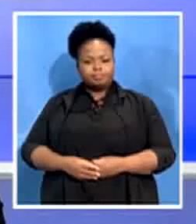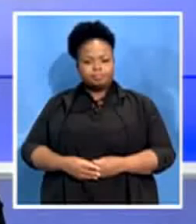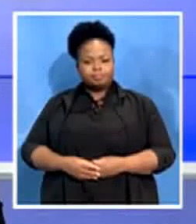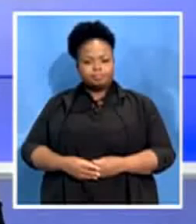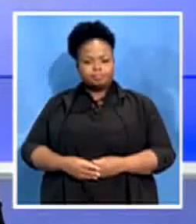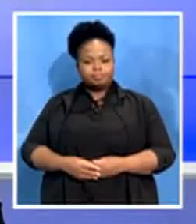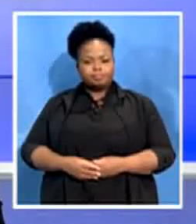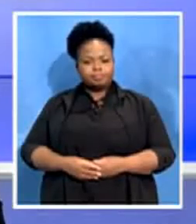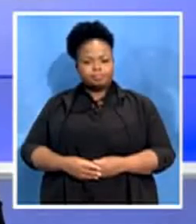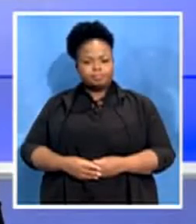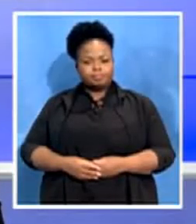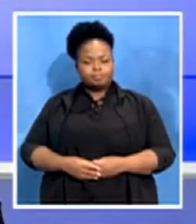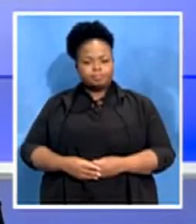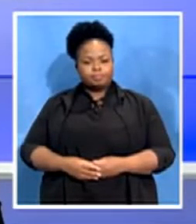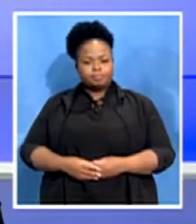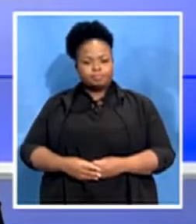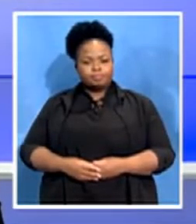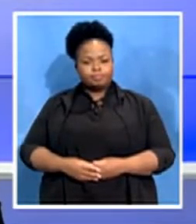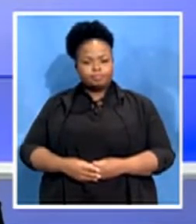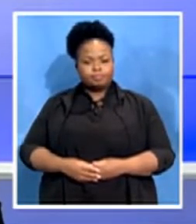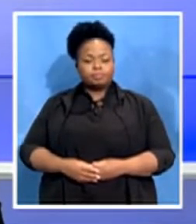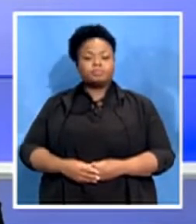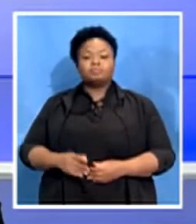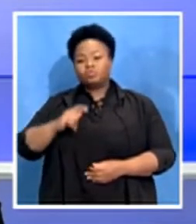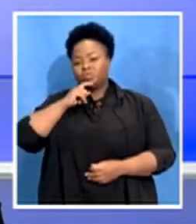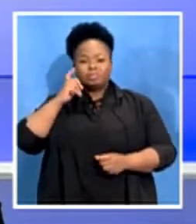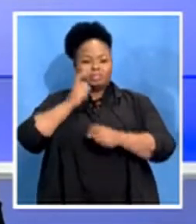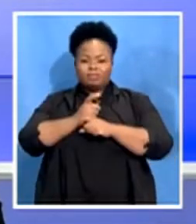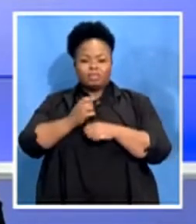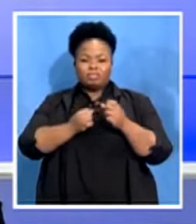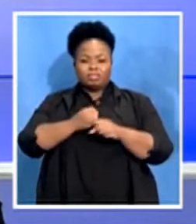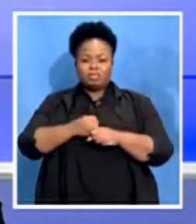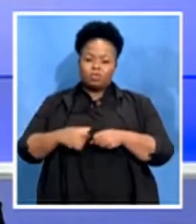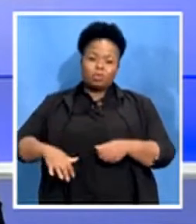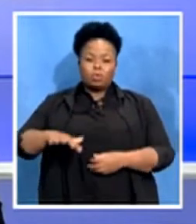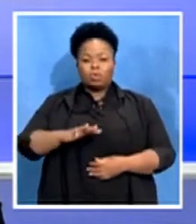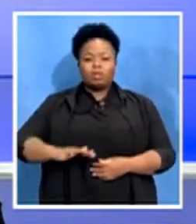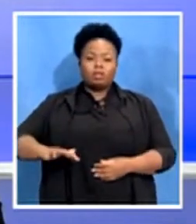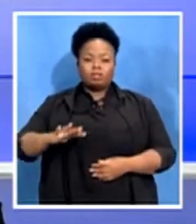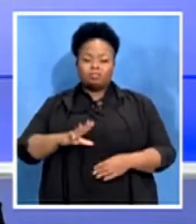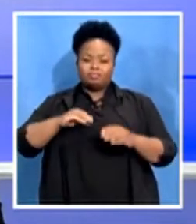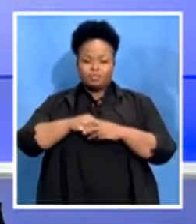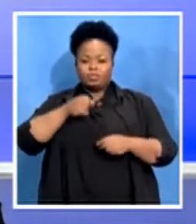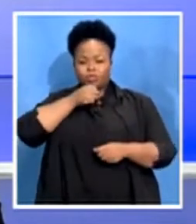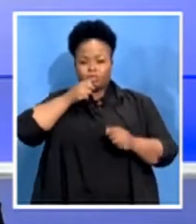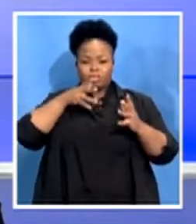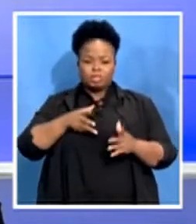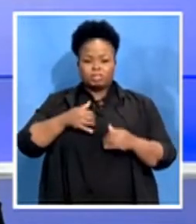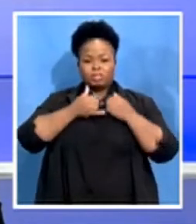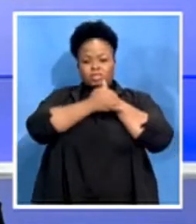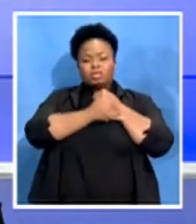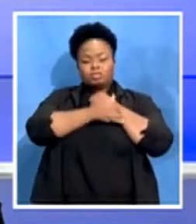It's been a very tough year for everyone including musicians in the country due to COVID-19 and lockdown.